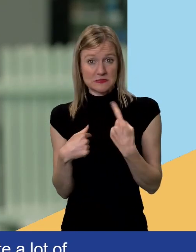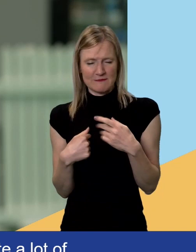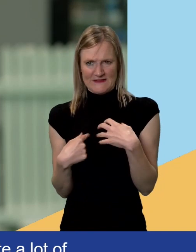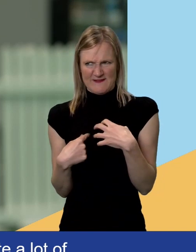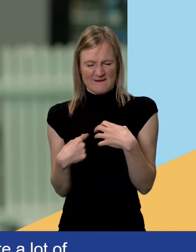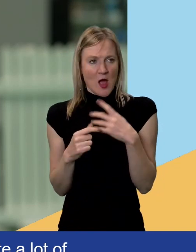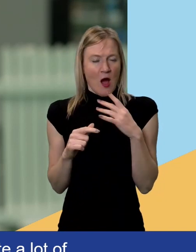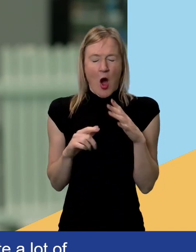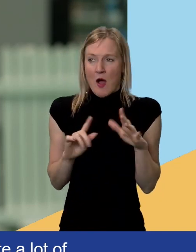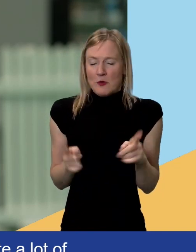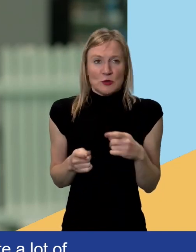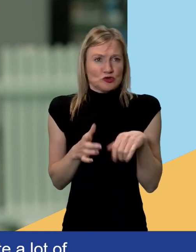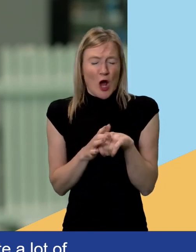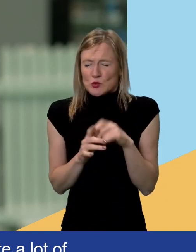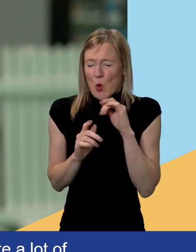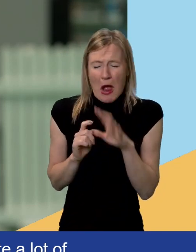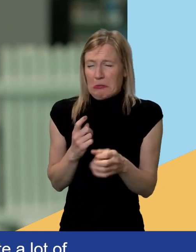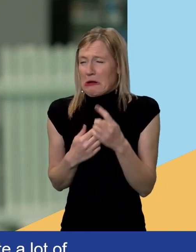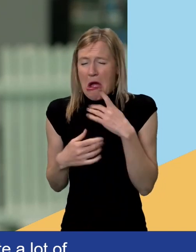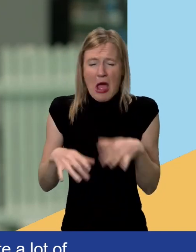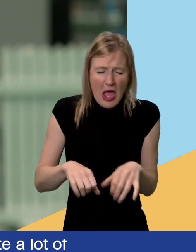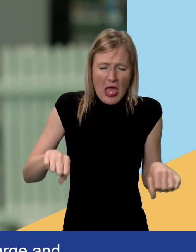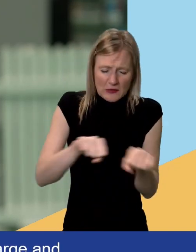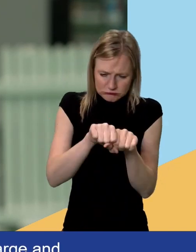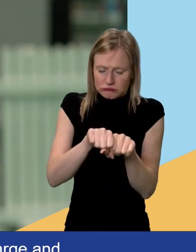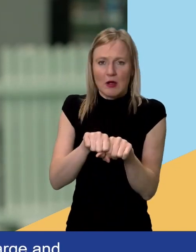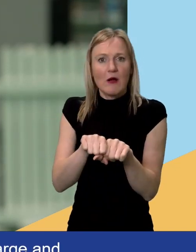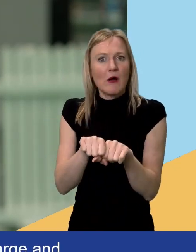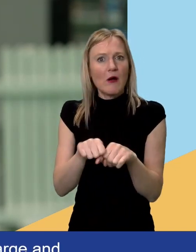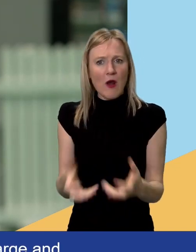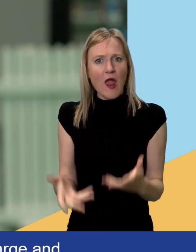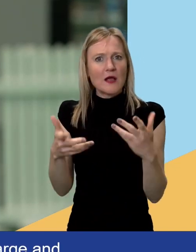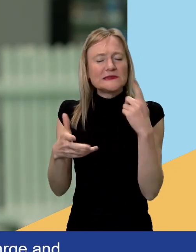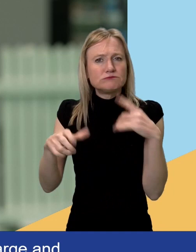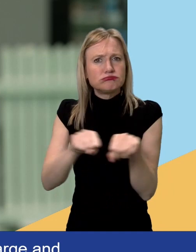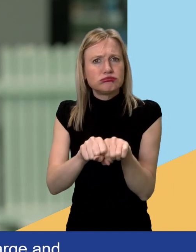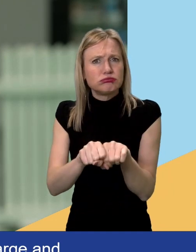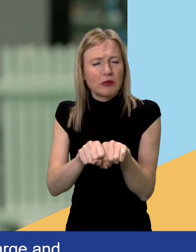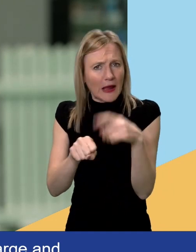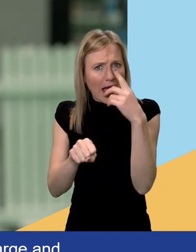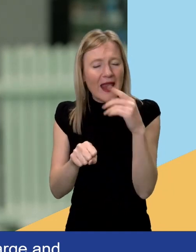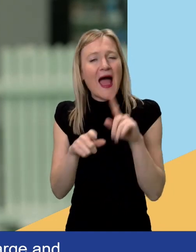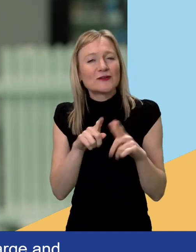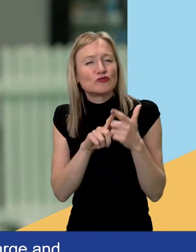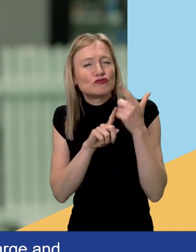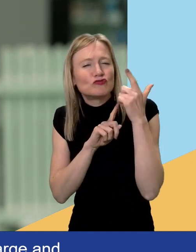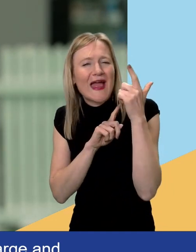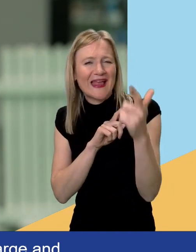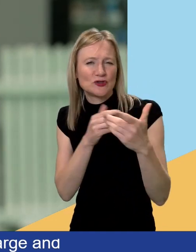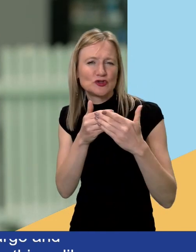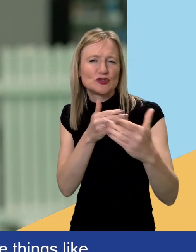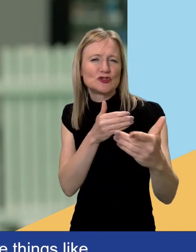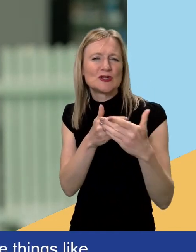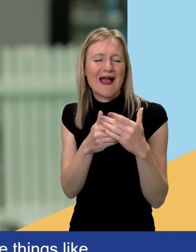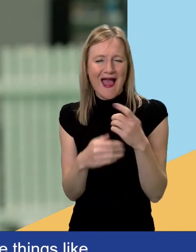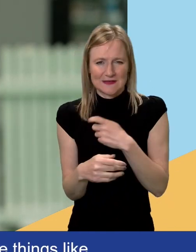to charge. And actually, I had a go and I was like, oh, I can. I mean, there's those things like that. And I think, yes, the range anxiety. We've got to change the way